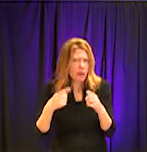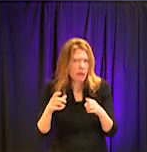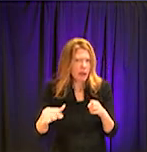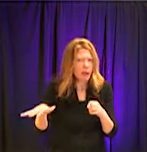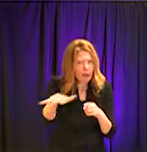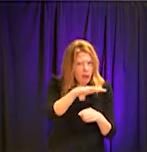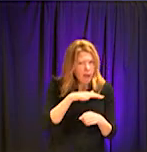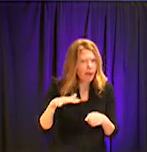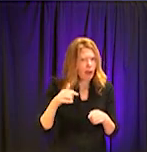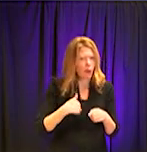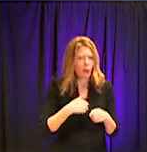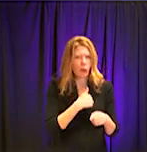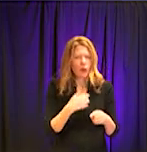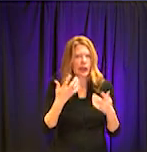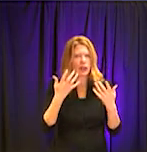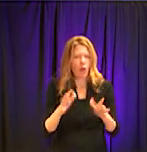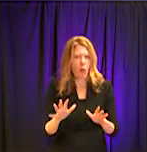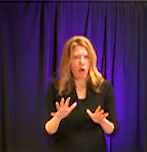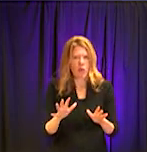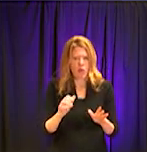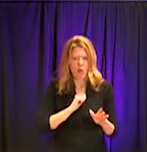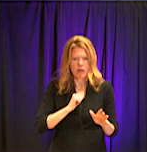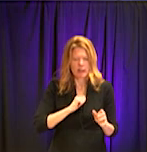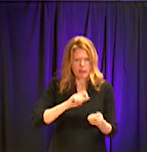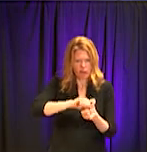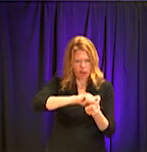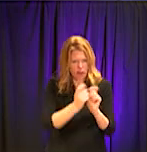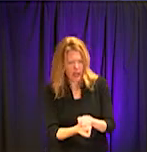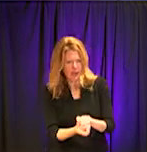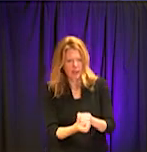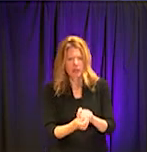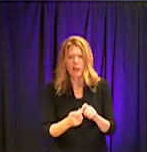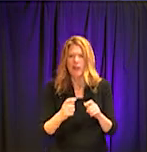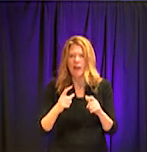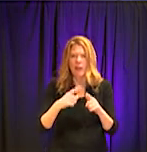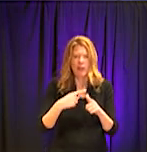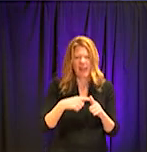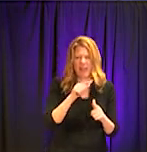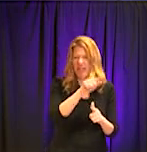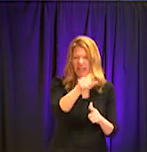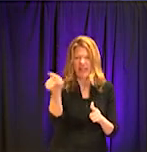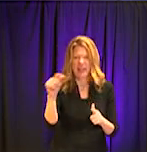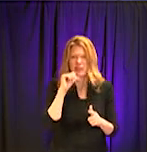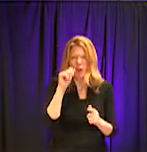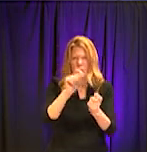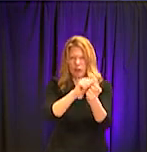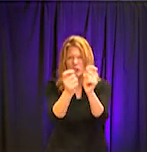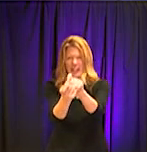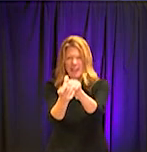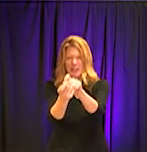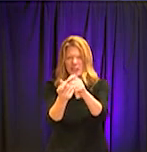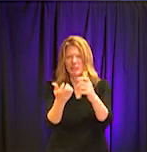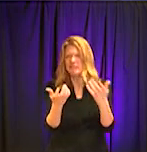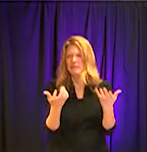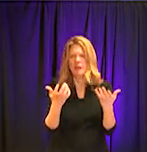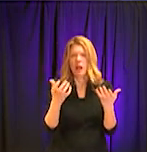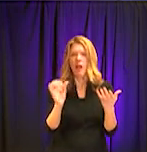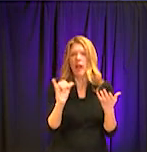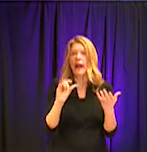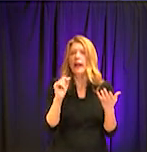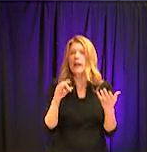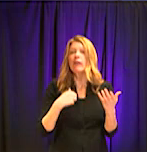city that did make those changes, how effective was that going to be? Was it just going to push crowds to other places?